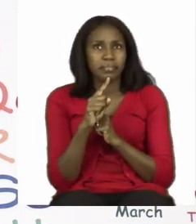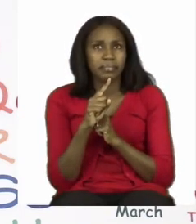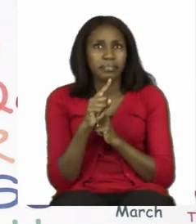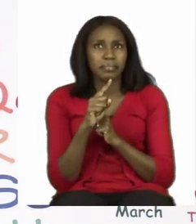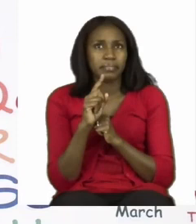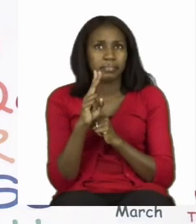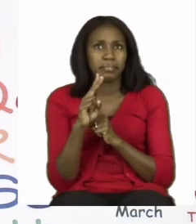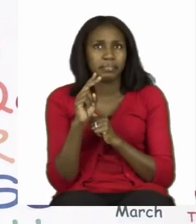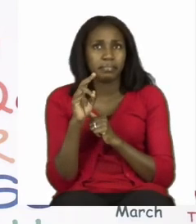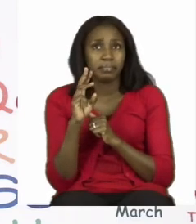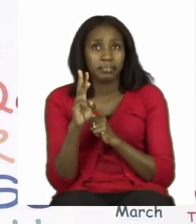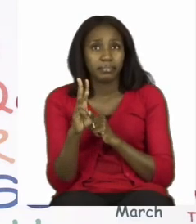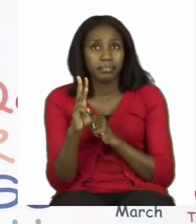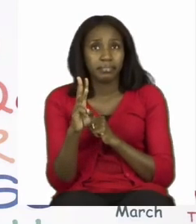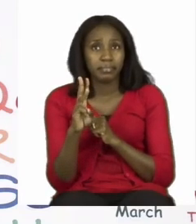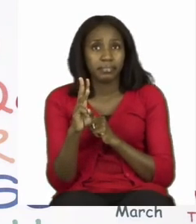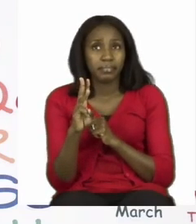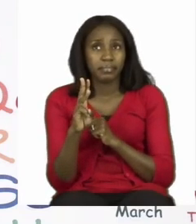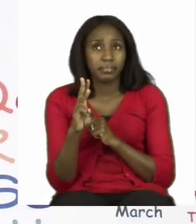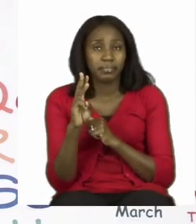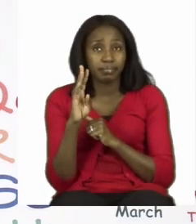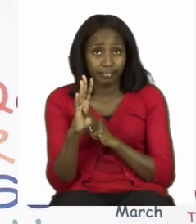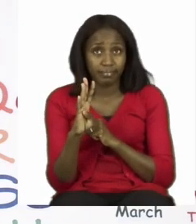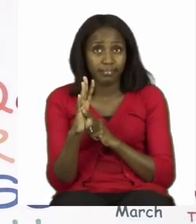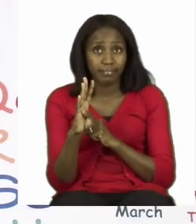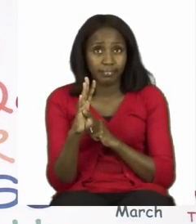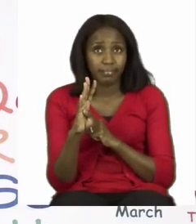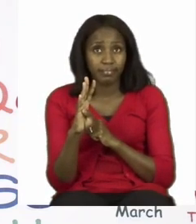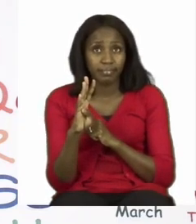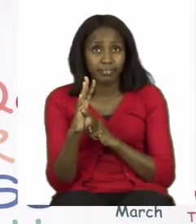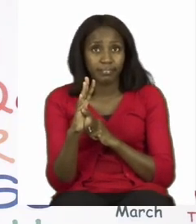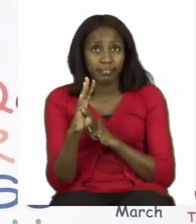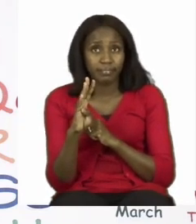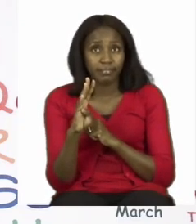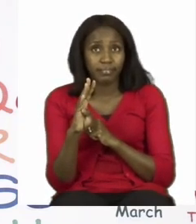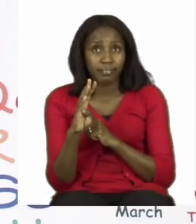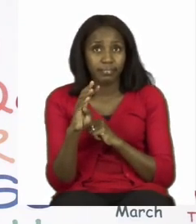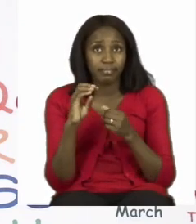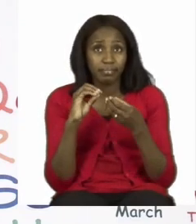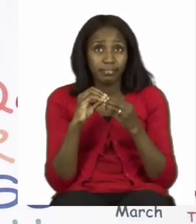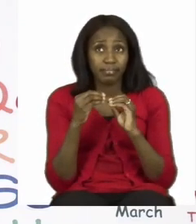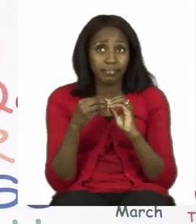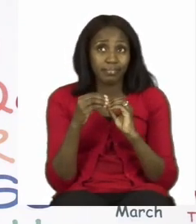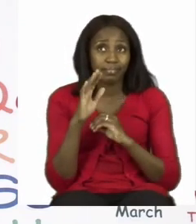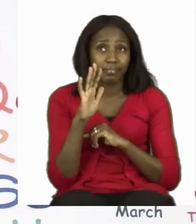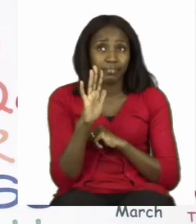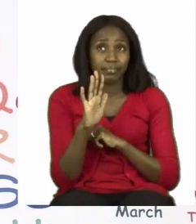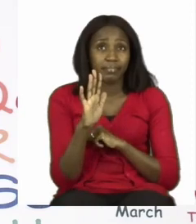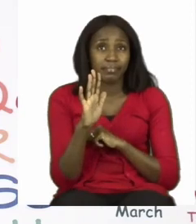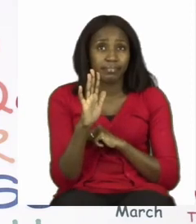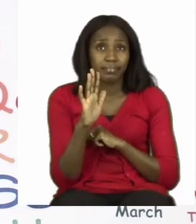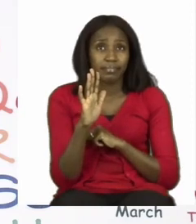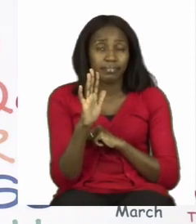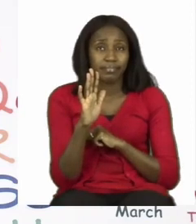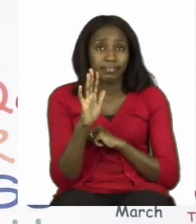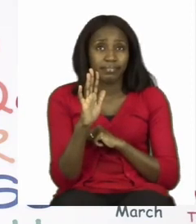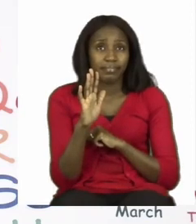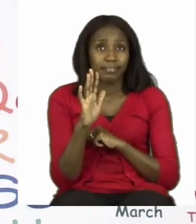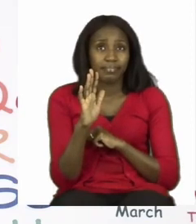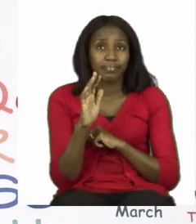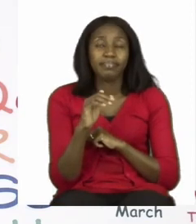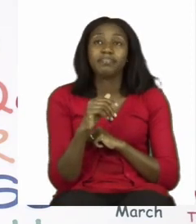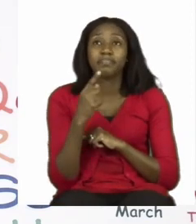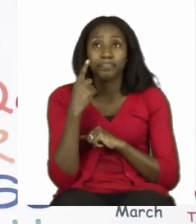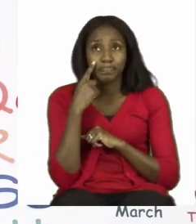three and now four. Let's go on to number five. Number five. five has a flat